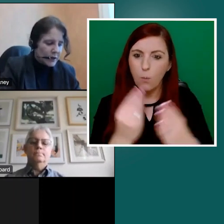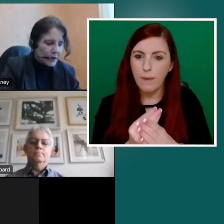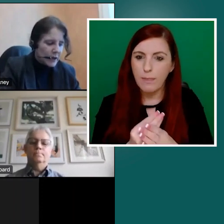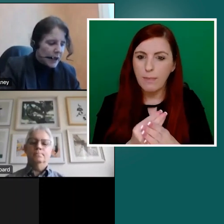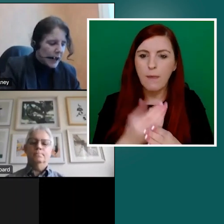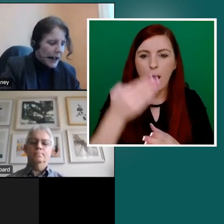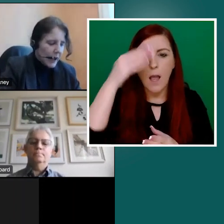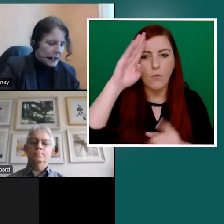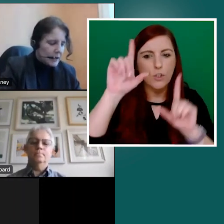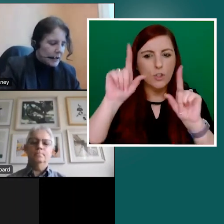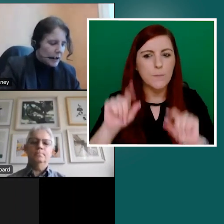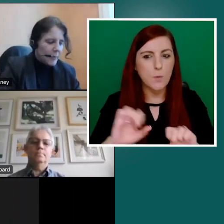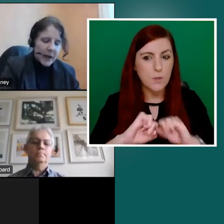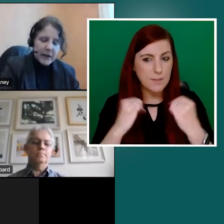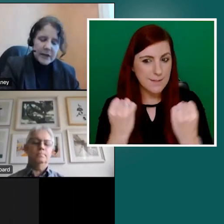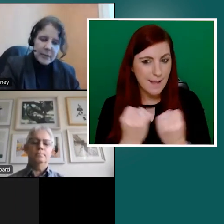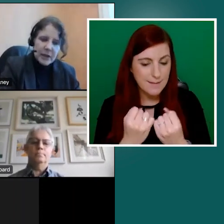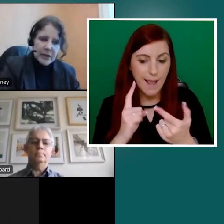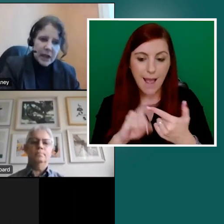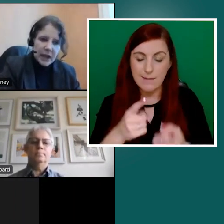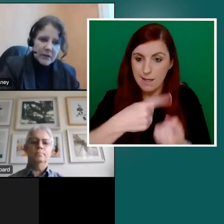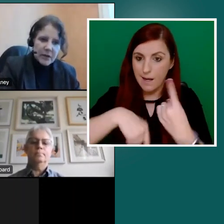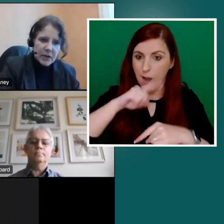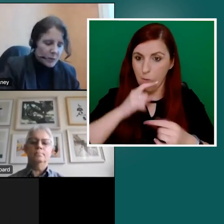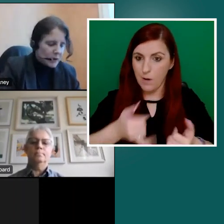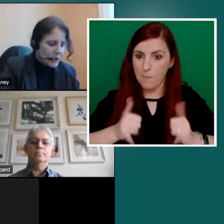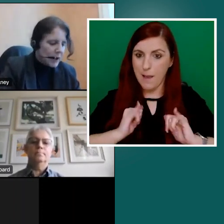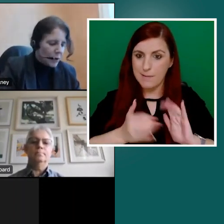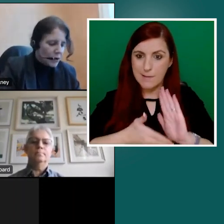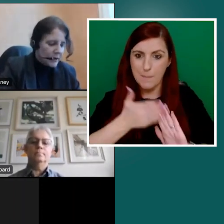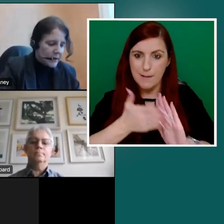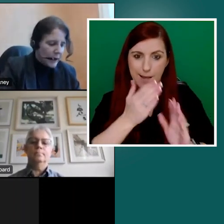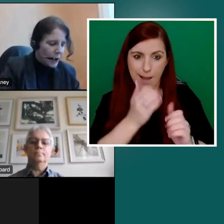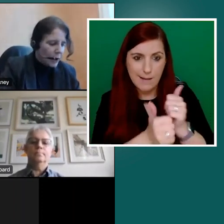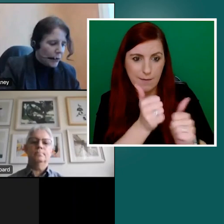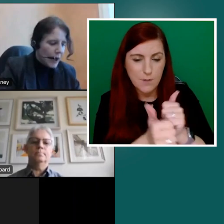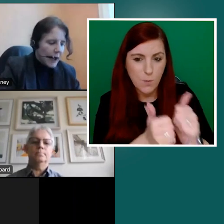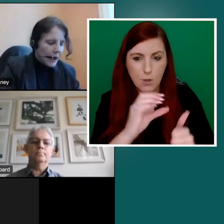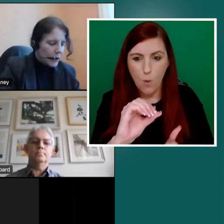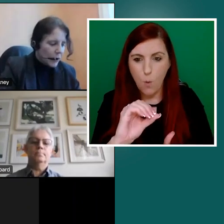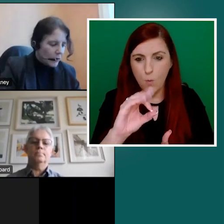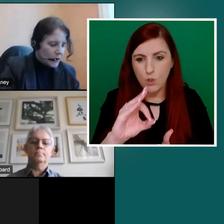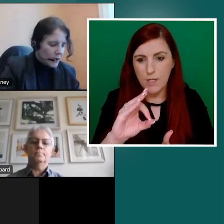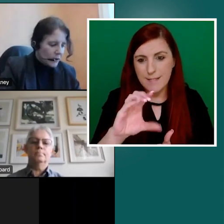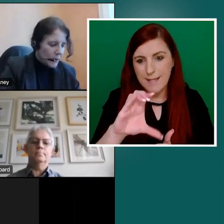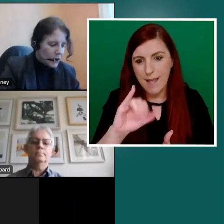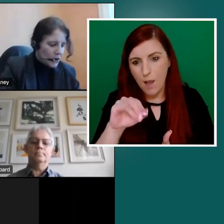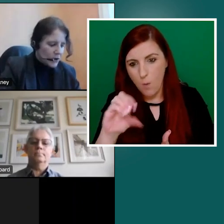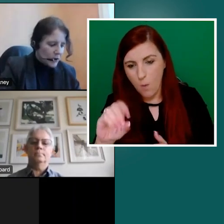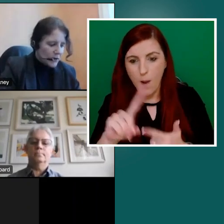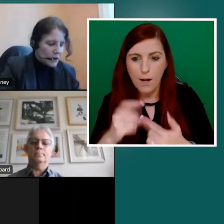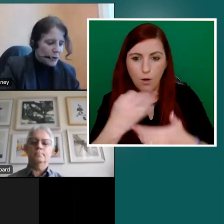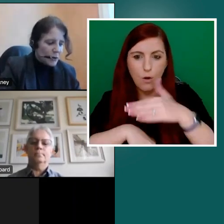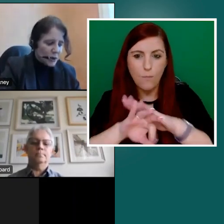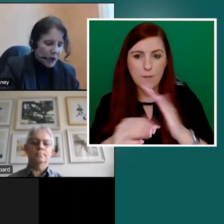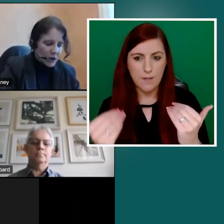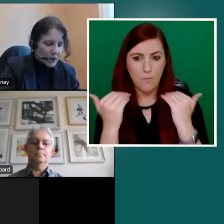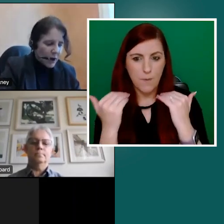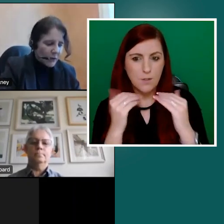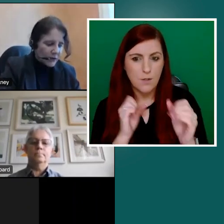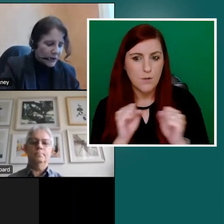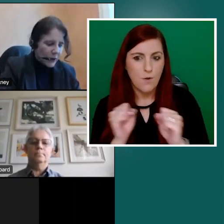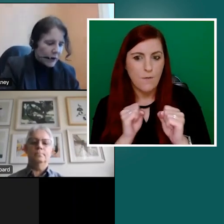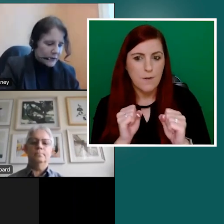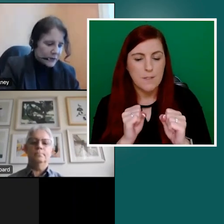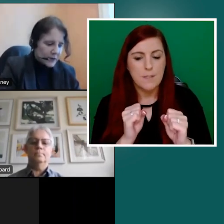Society and in our capacity building activities with the OGCIO and the Government Information Service Communications